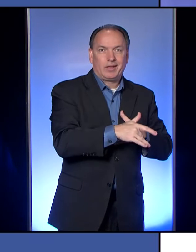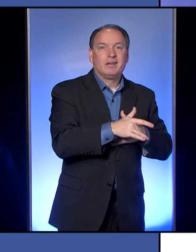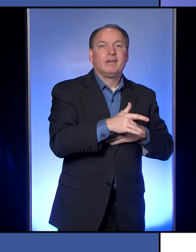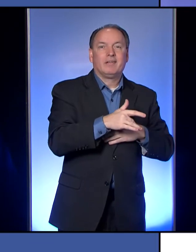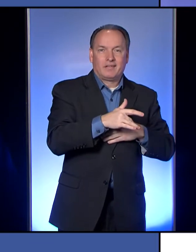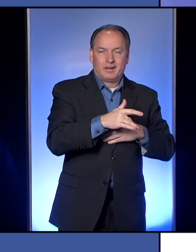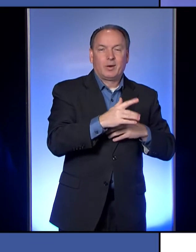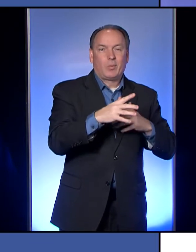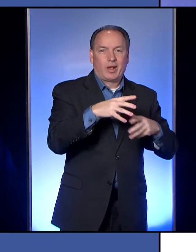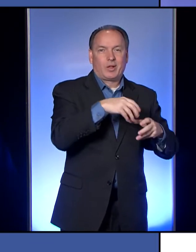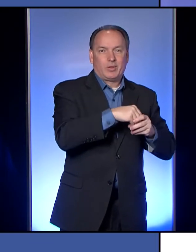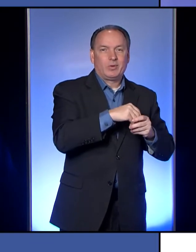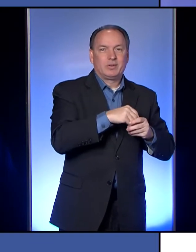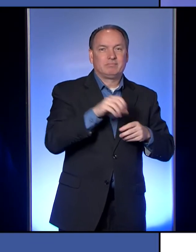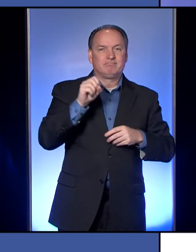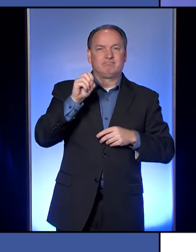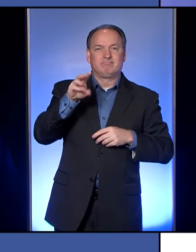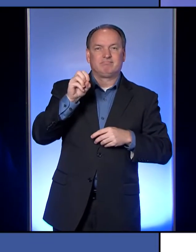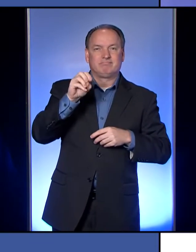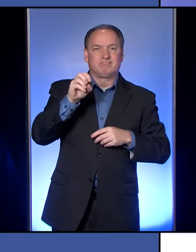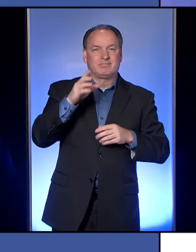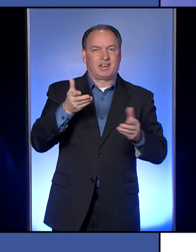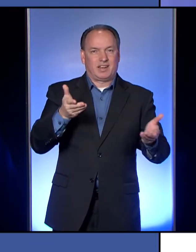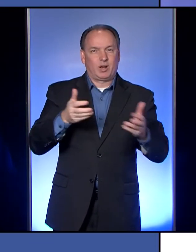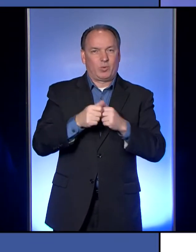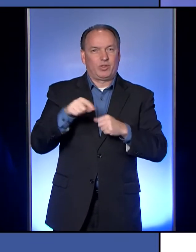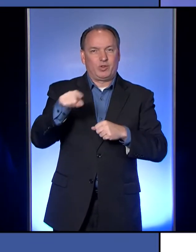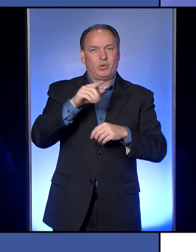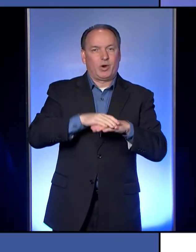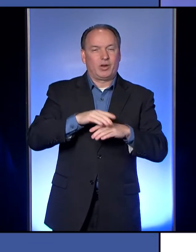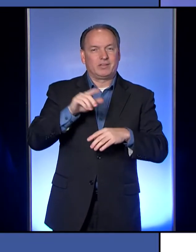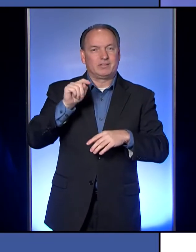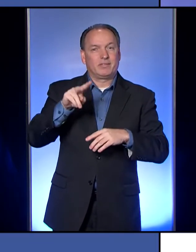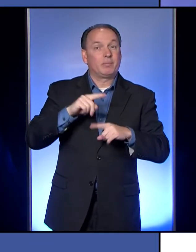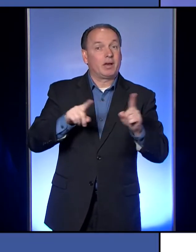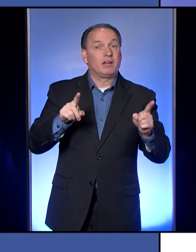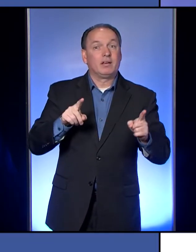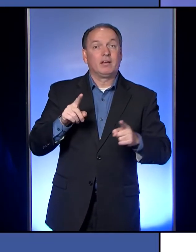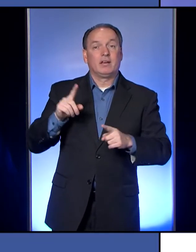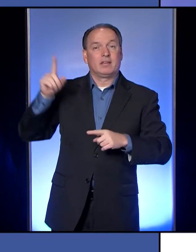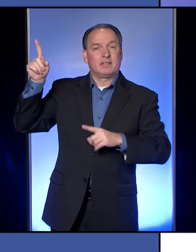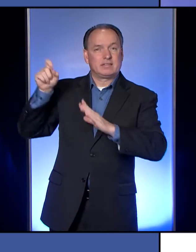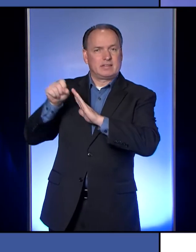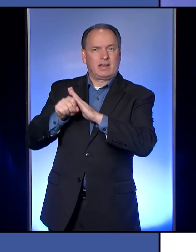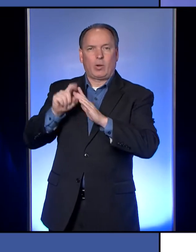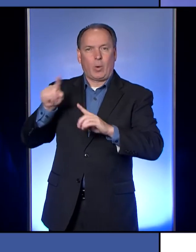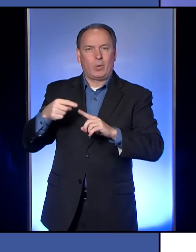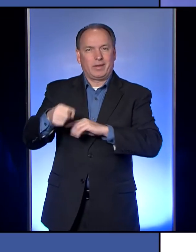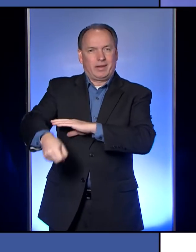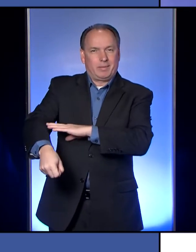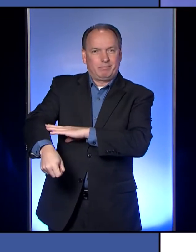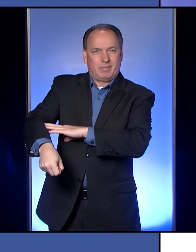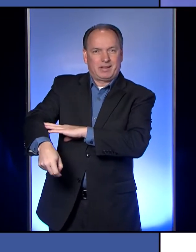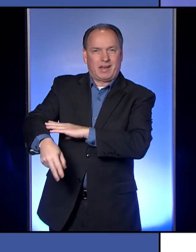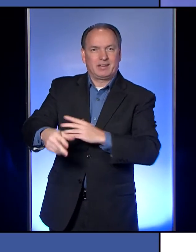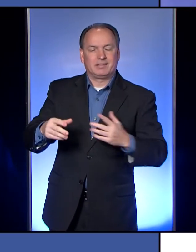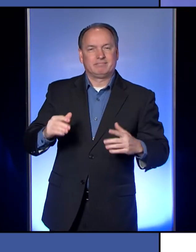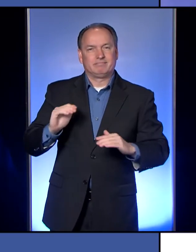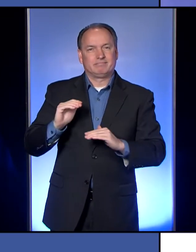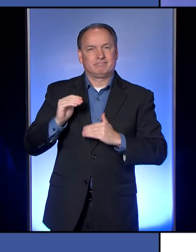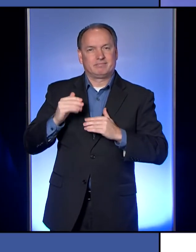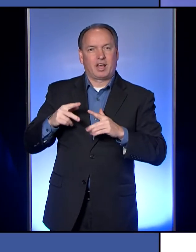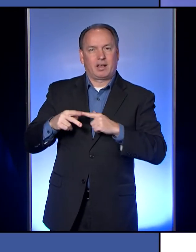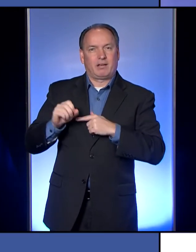even up to the time I come on the air and then I, I report them, but the state only pulls the numbers off of that NEDS database